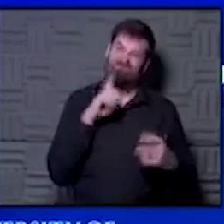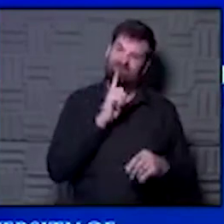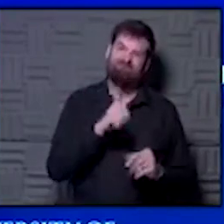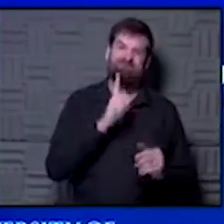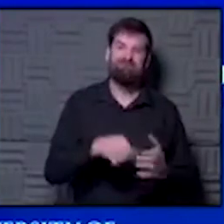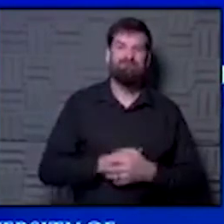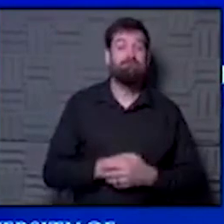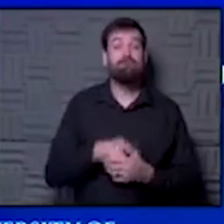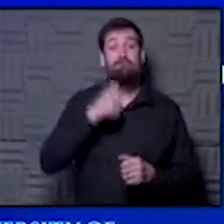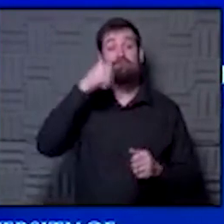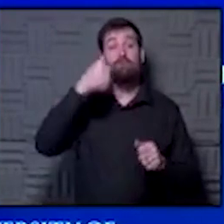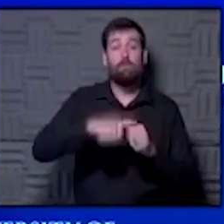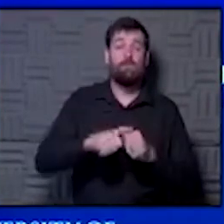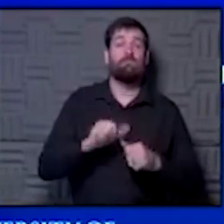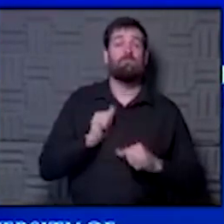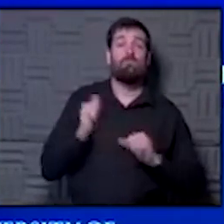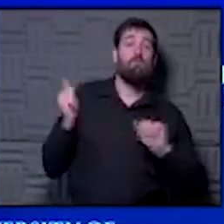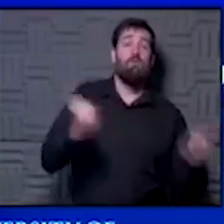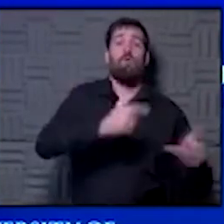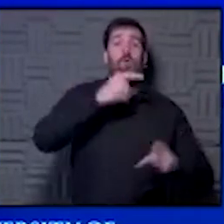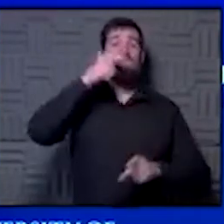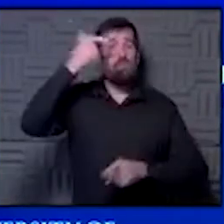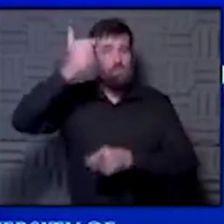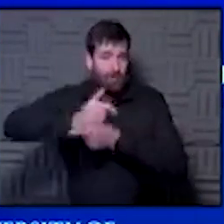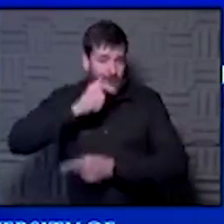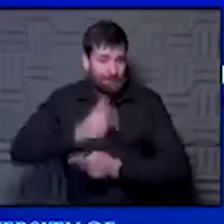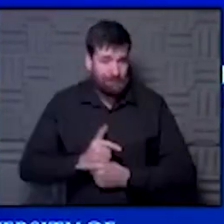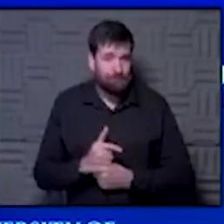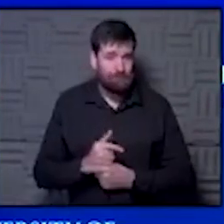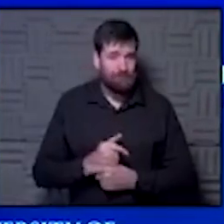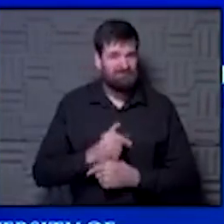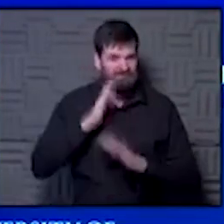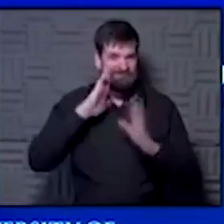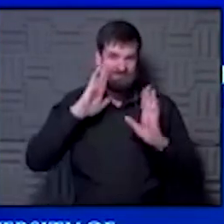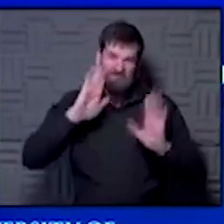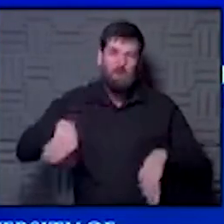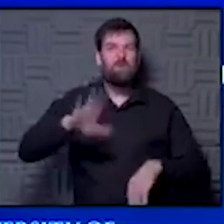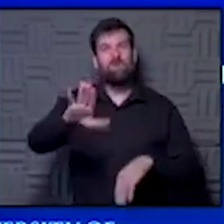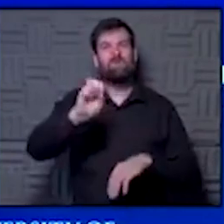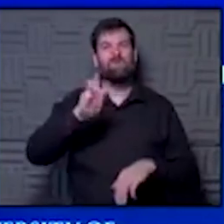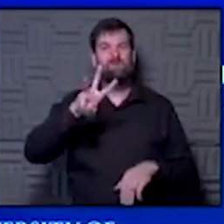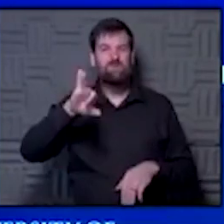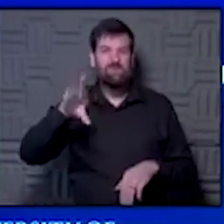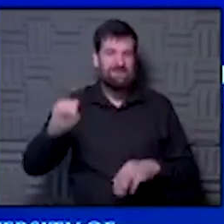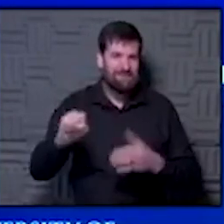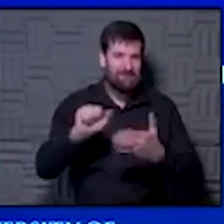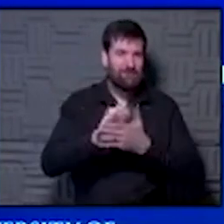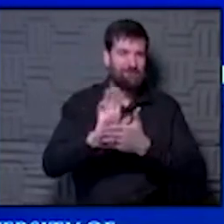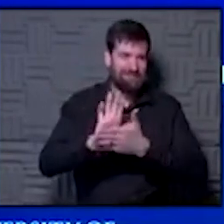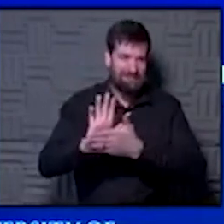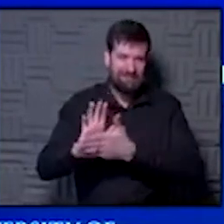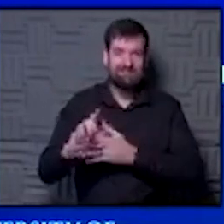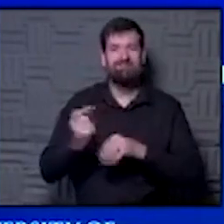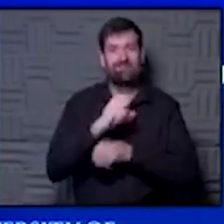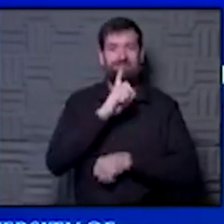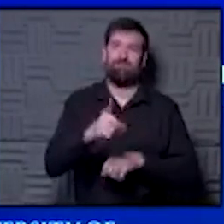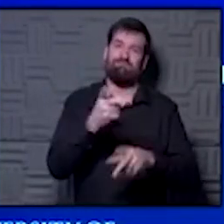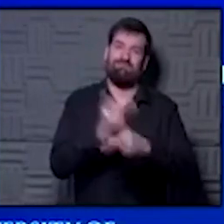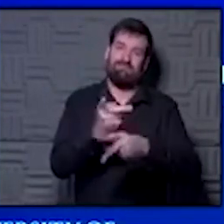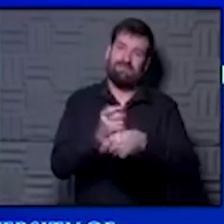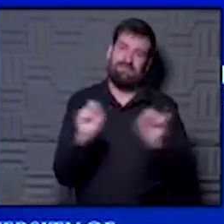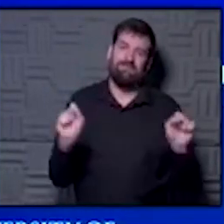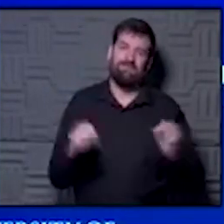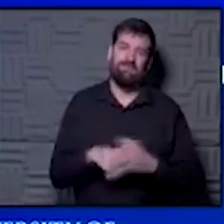truth. Remember, we're all brothers and sisters. Know your Swiss cheese. Make sure you stay safe.